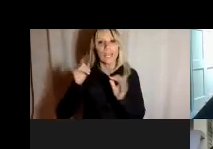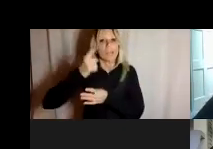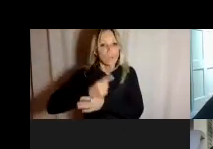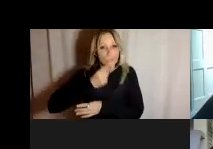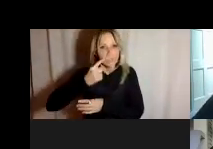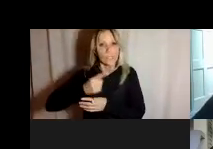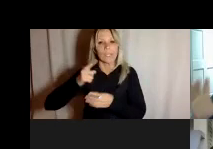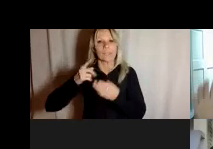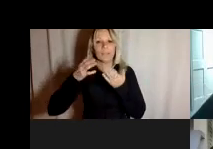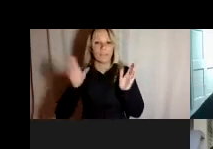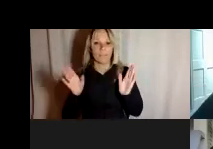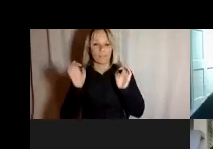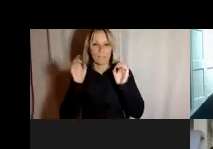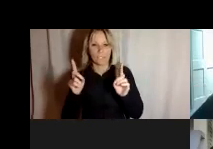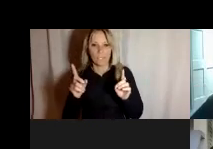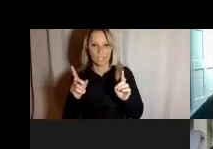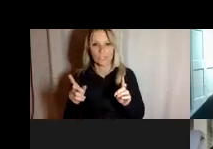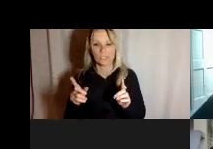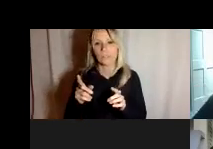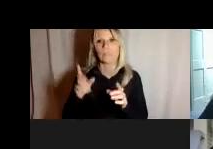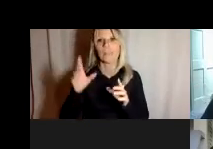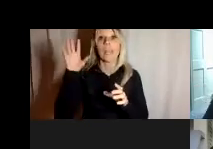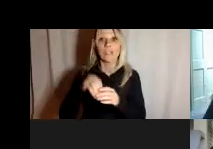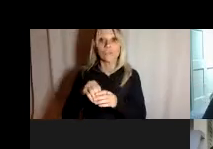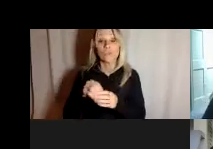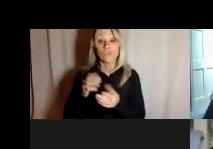the right to be educated in their least restrictive environment